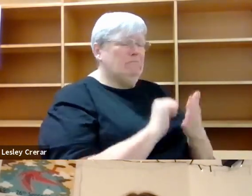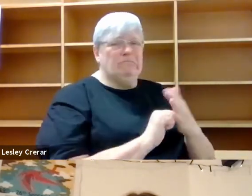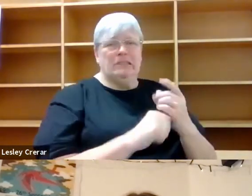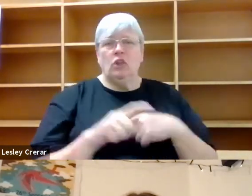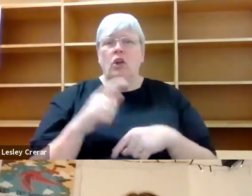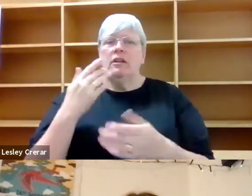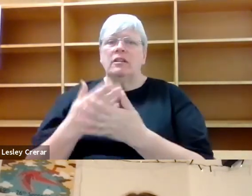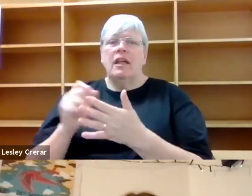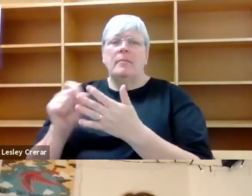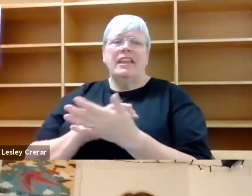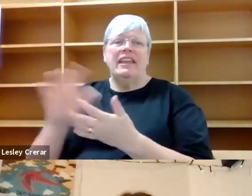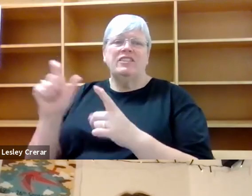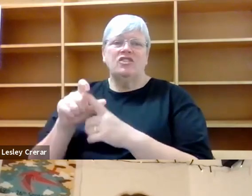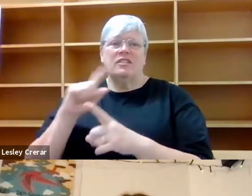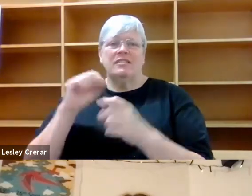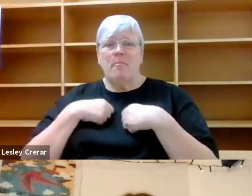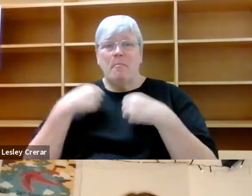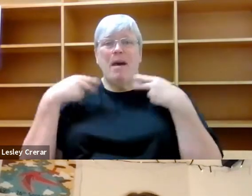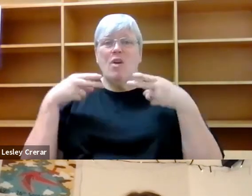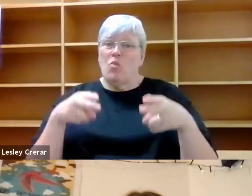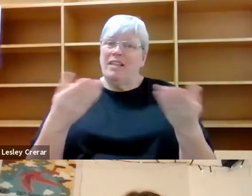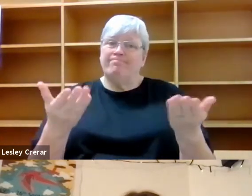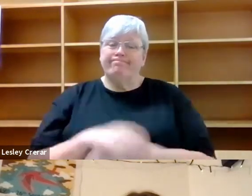PhD. And so that was my way in, in the end.